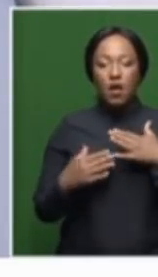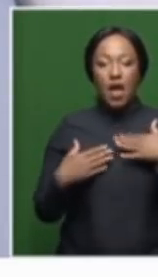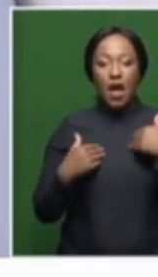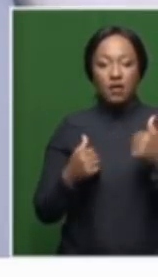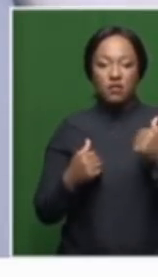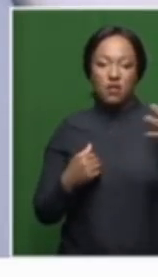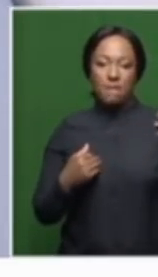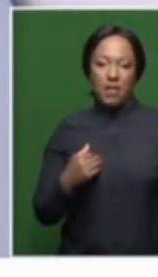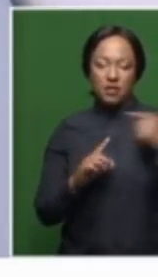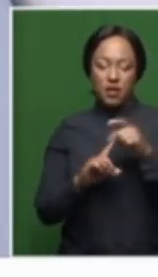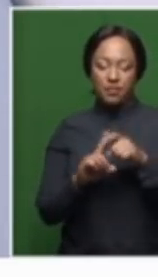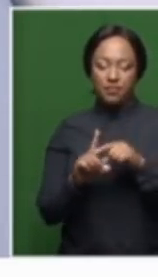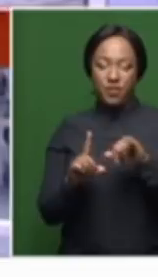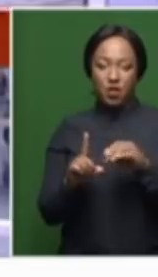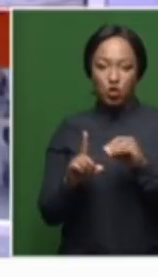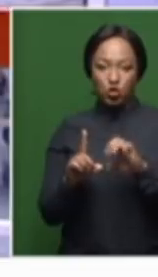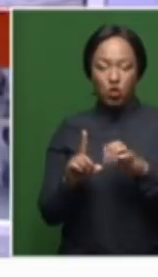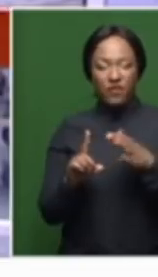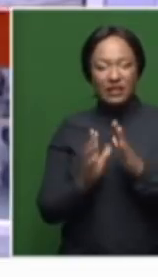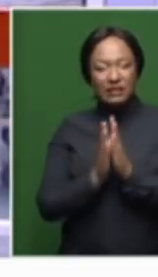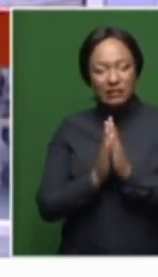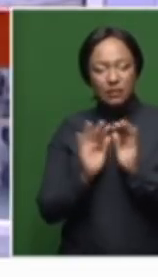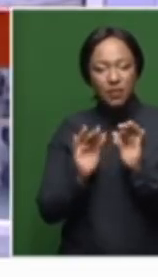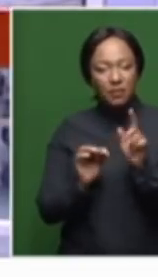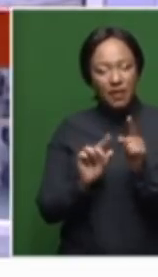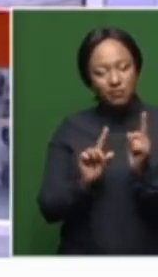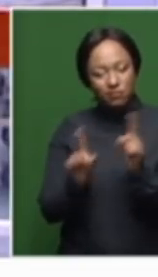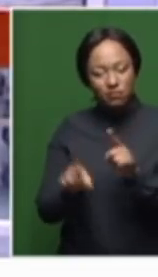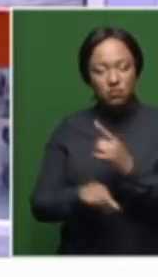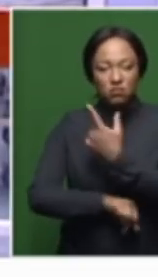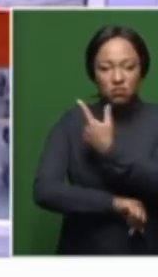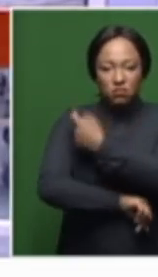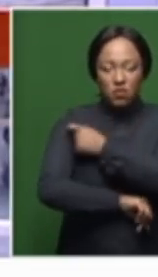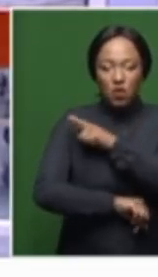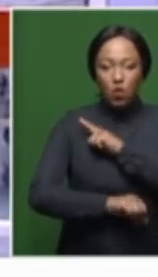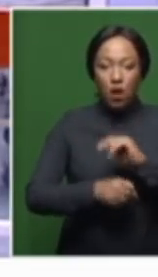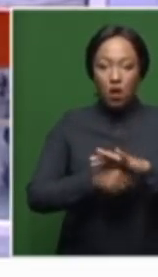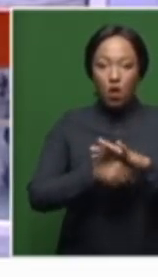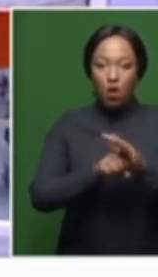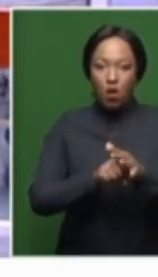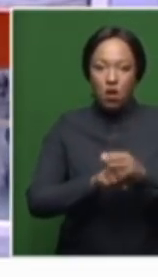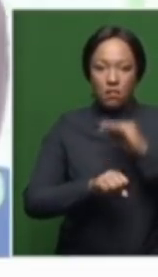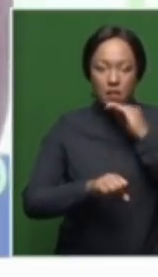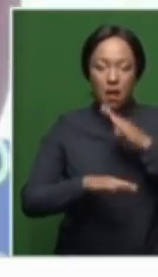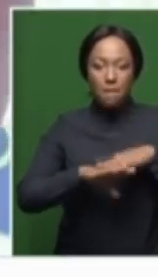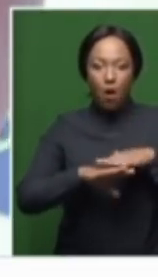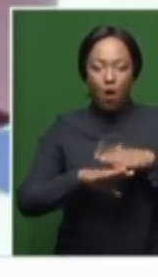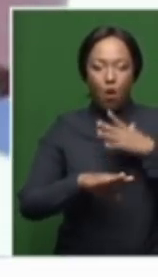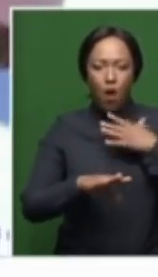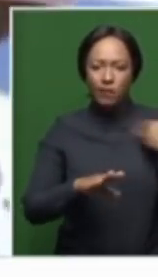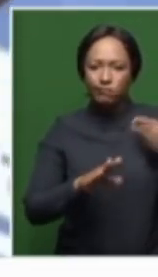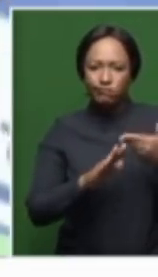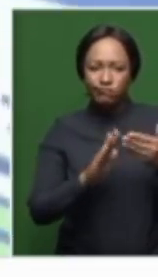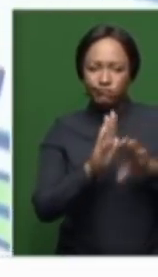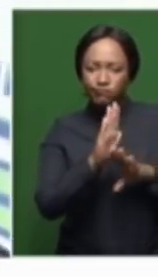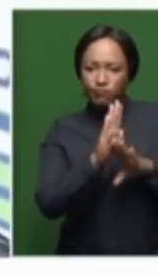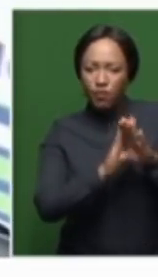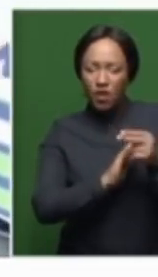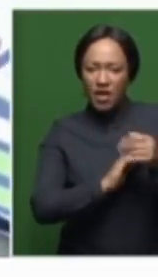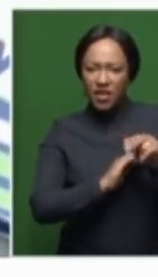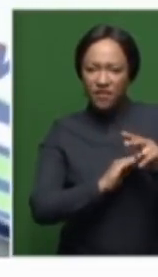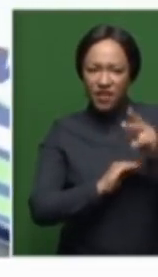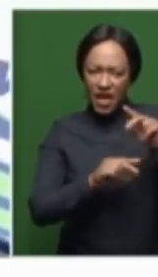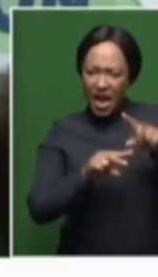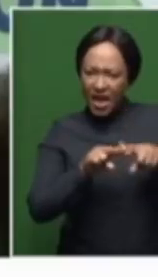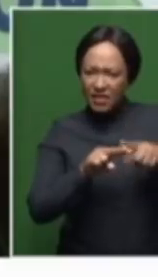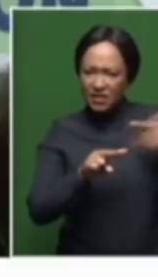Pathler has urged people to vaccinate against COVID-19, saying that the pandemic should not further undermine gains government has made in the